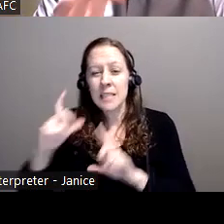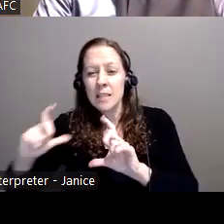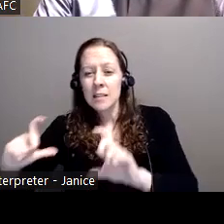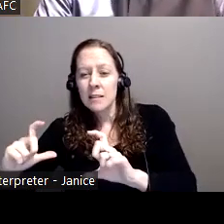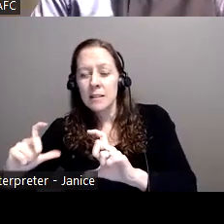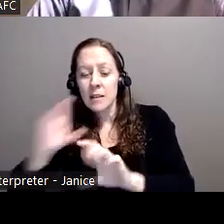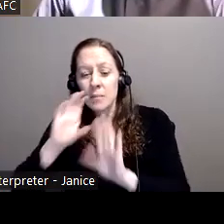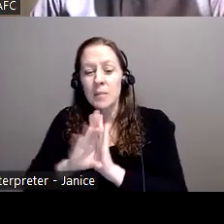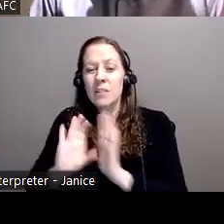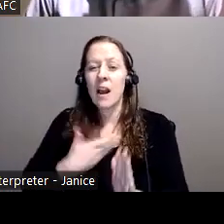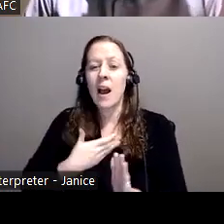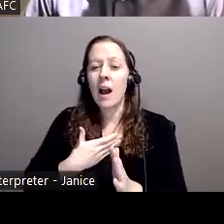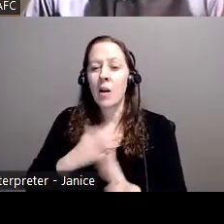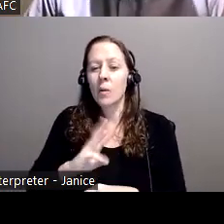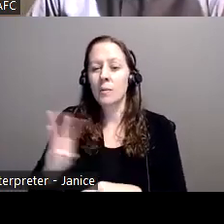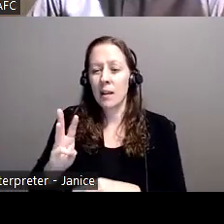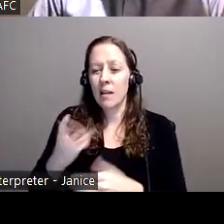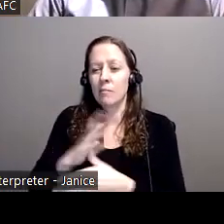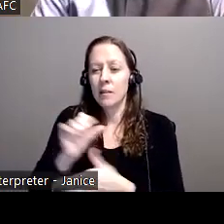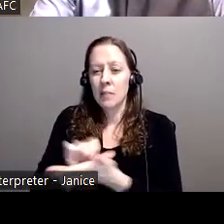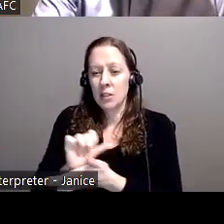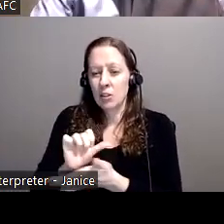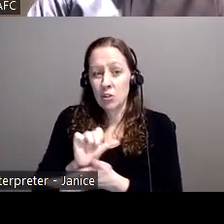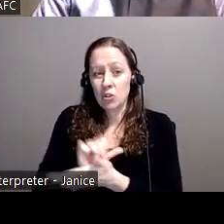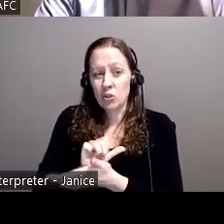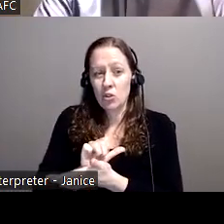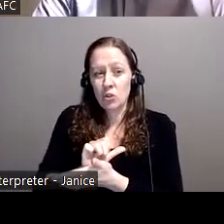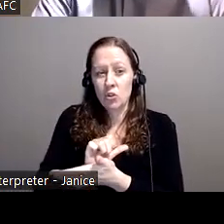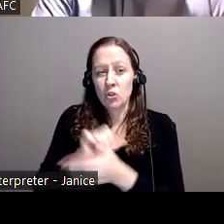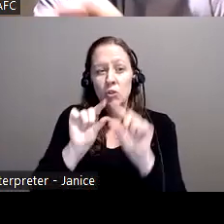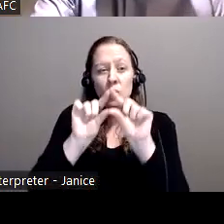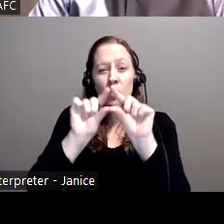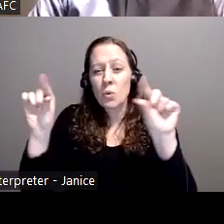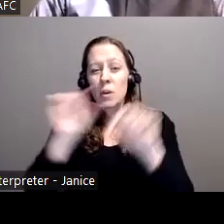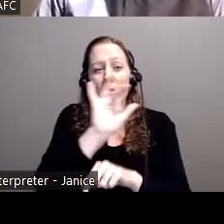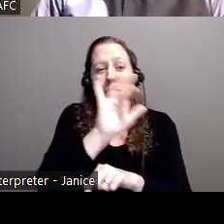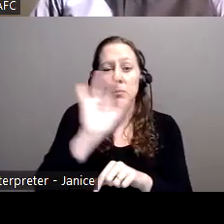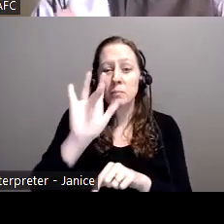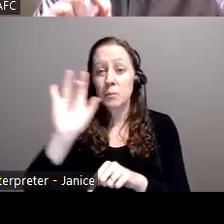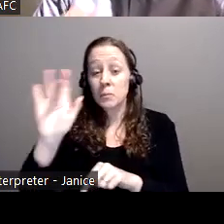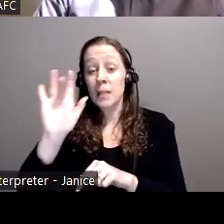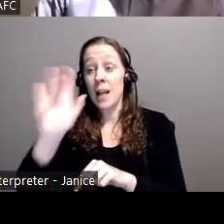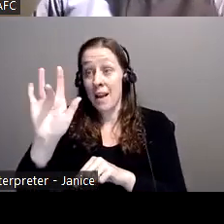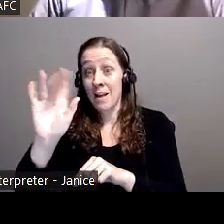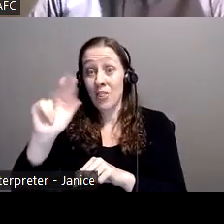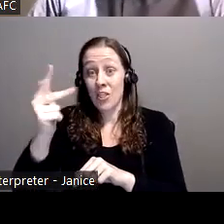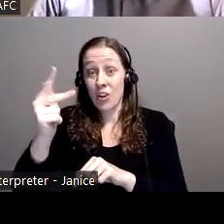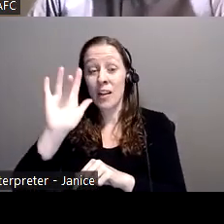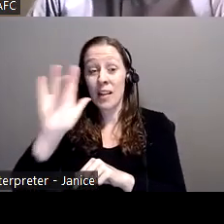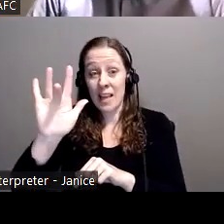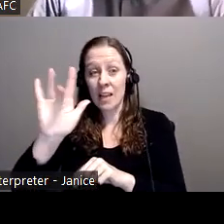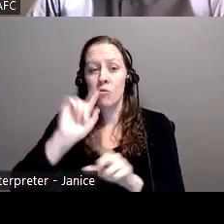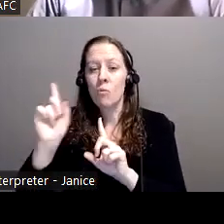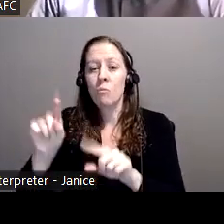main page of our website, different tabs. So, the third tab is report fraud. You would click on that tab.